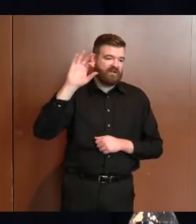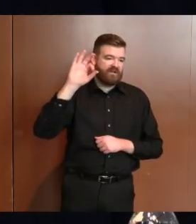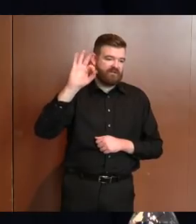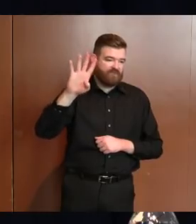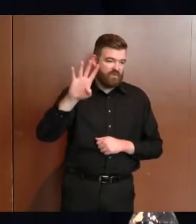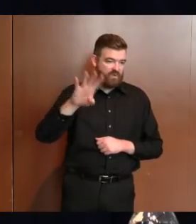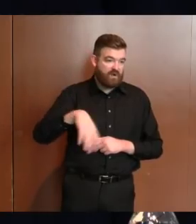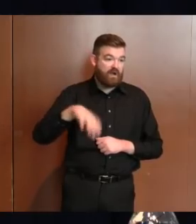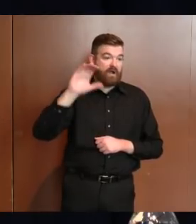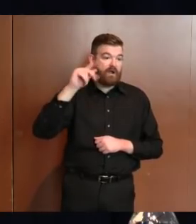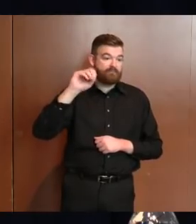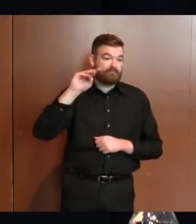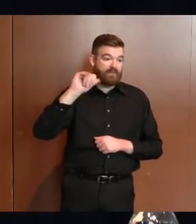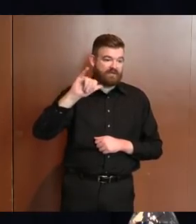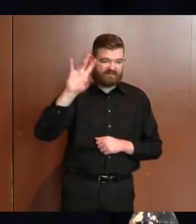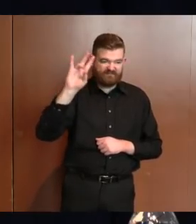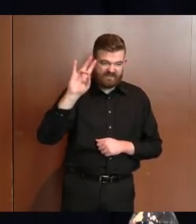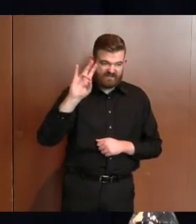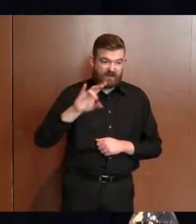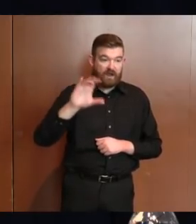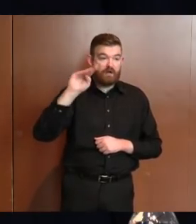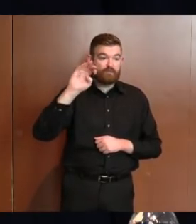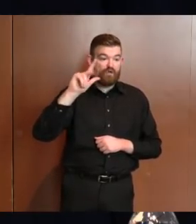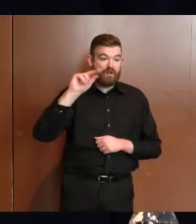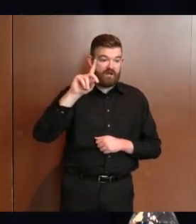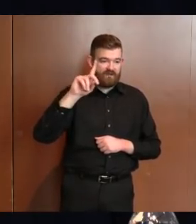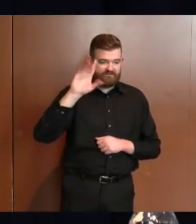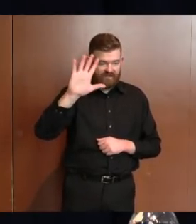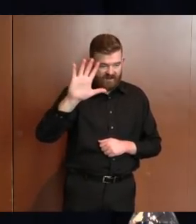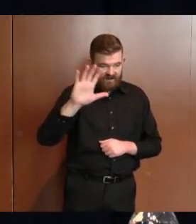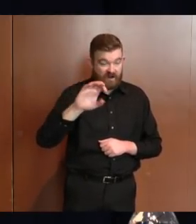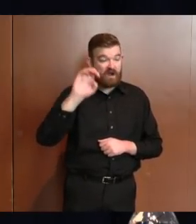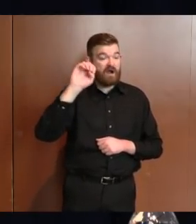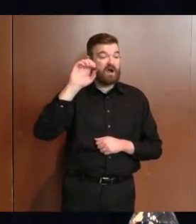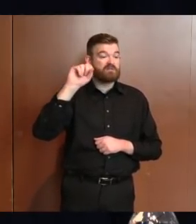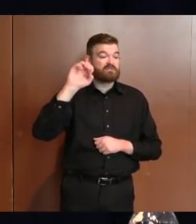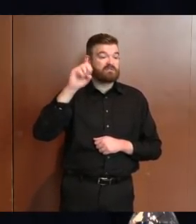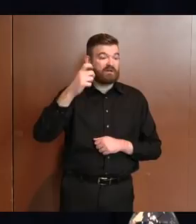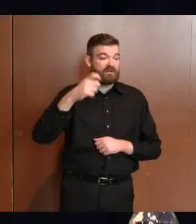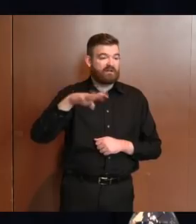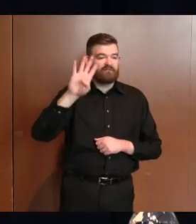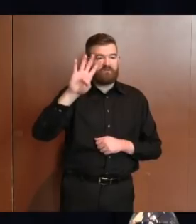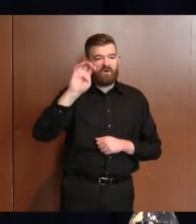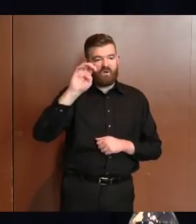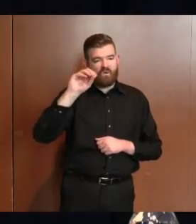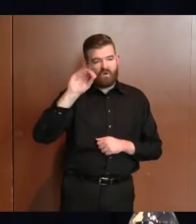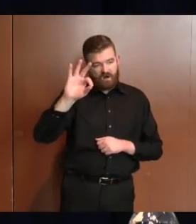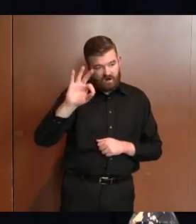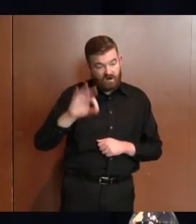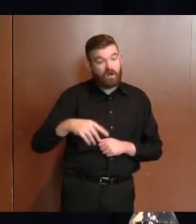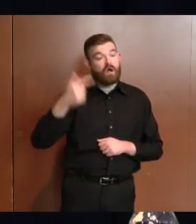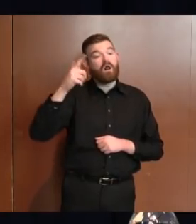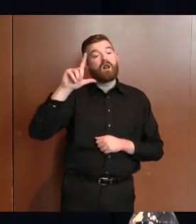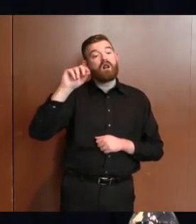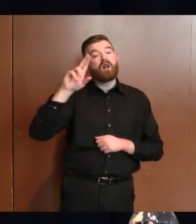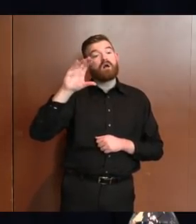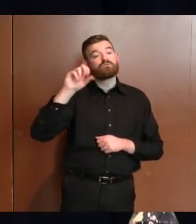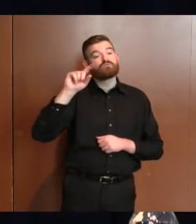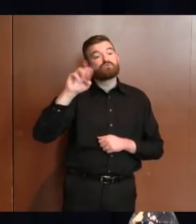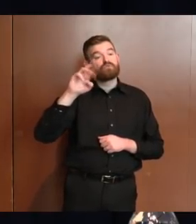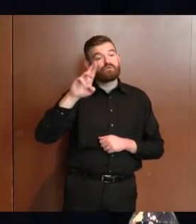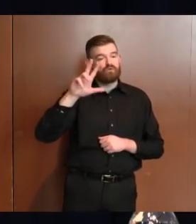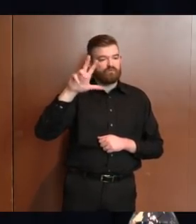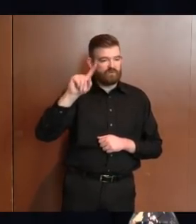Cape May, 7, Cumberland, 5, Essex, 409, Gloucester, 31,